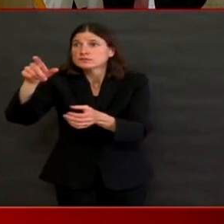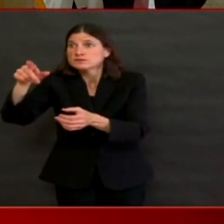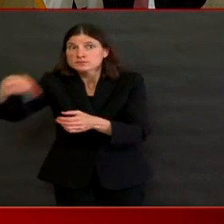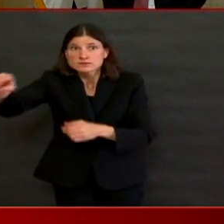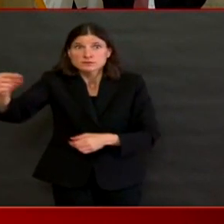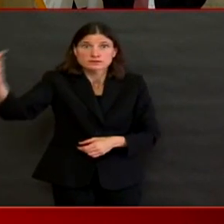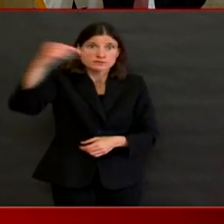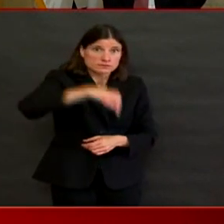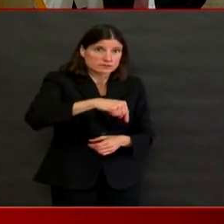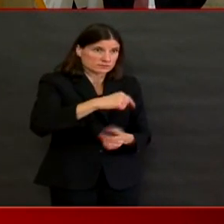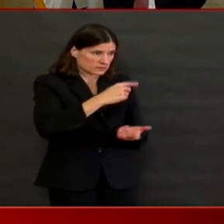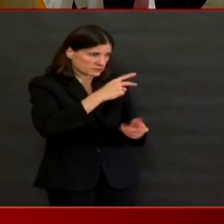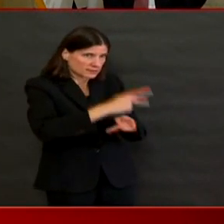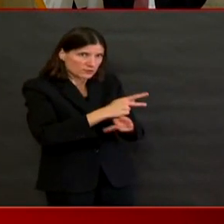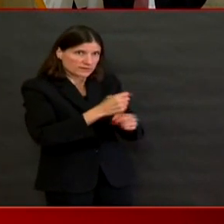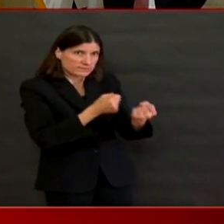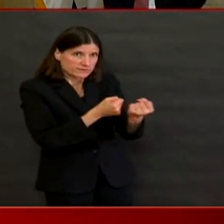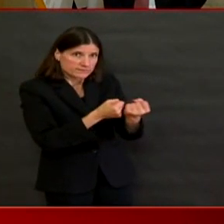or otherwise.